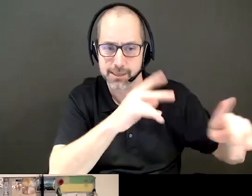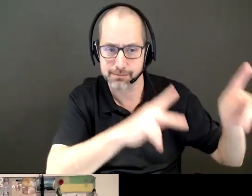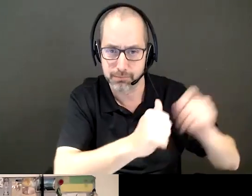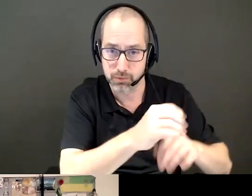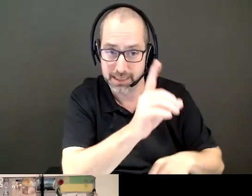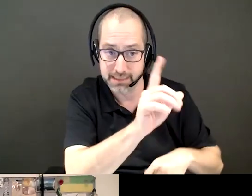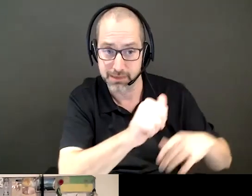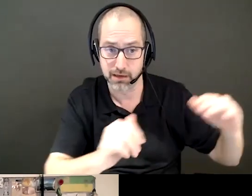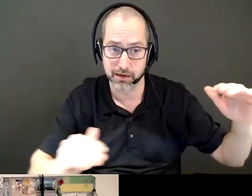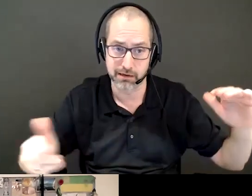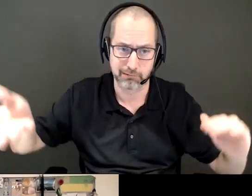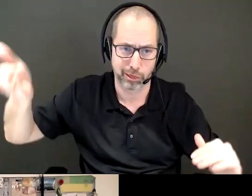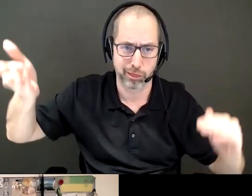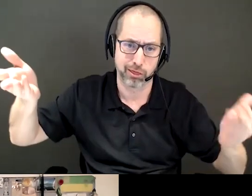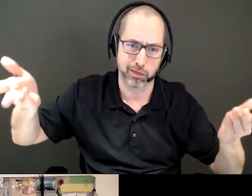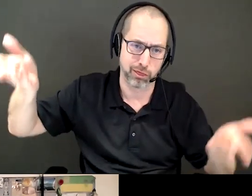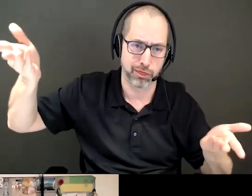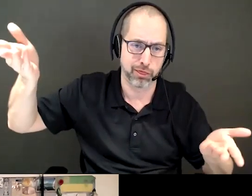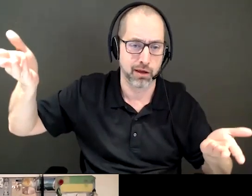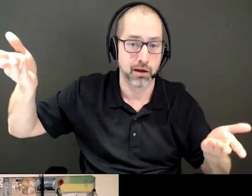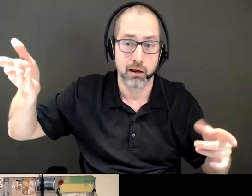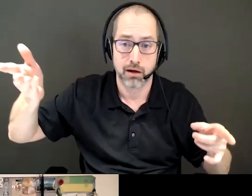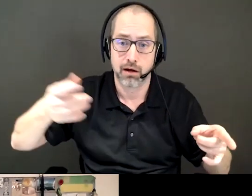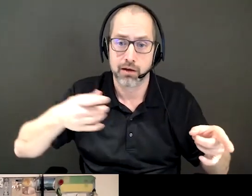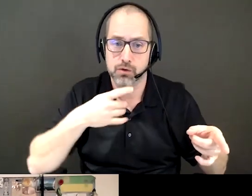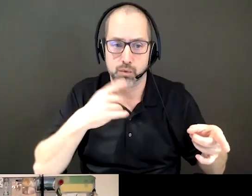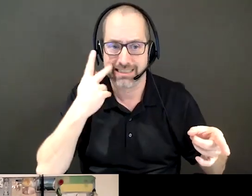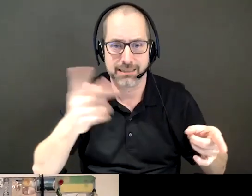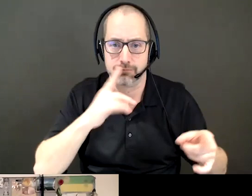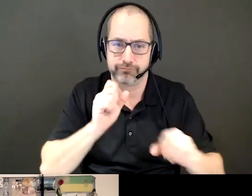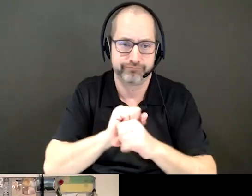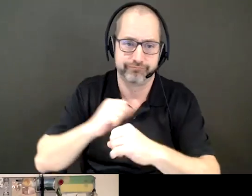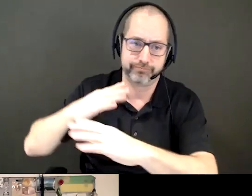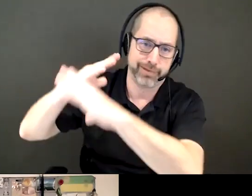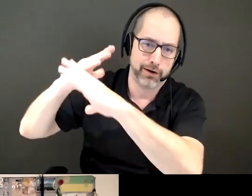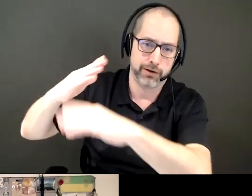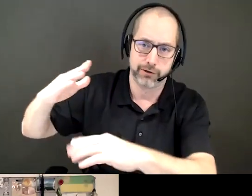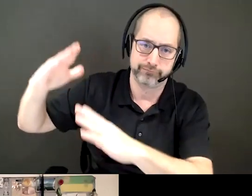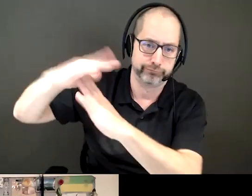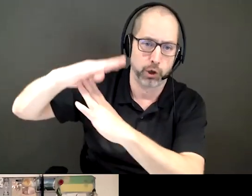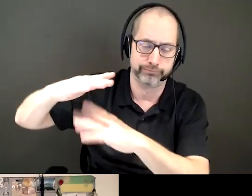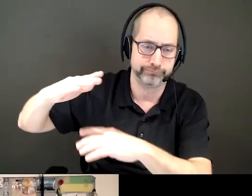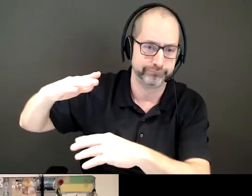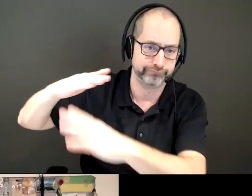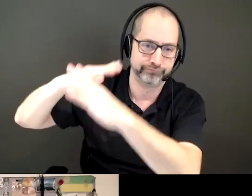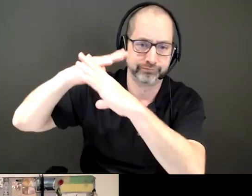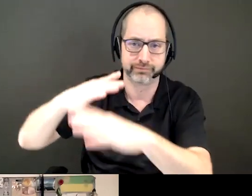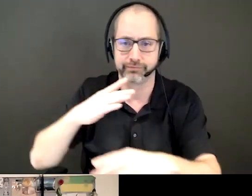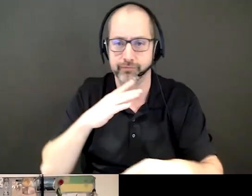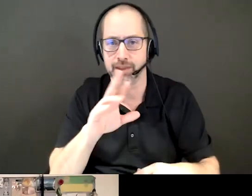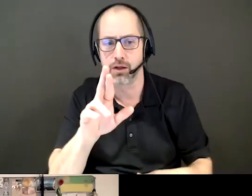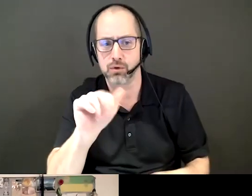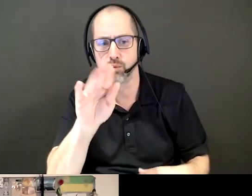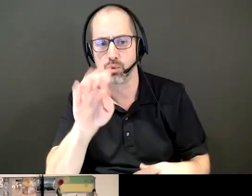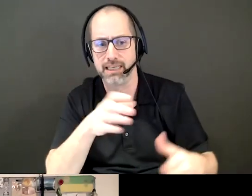the overwhelming barrier, and we've seen this recently again, is anti-Indigenous racism